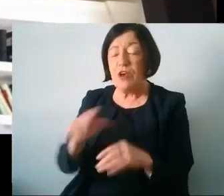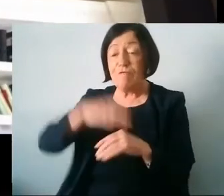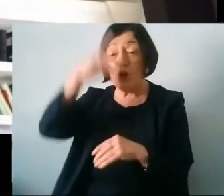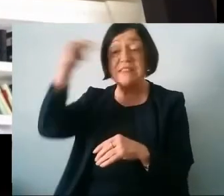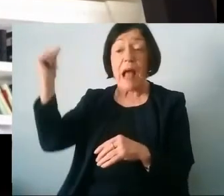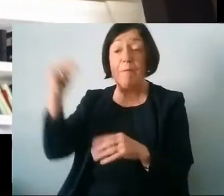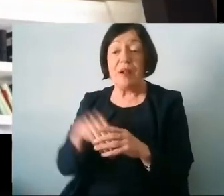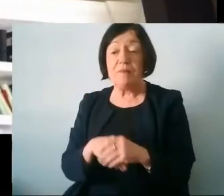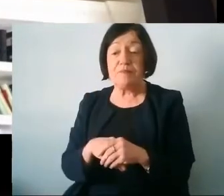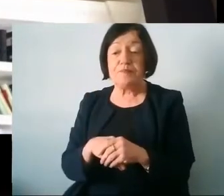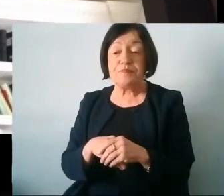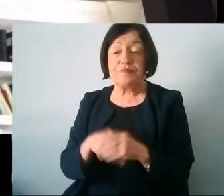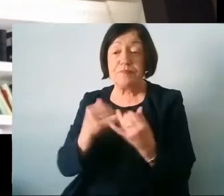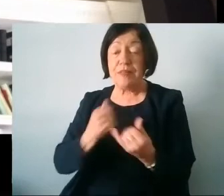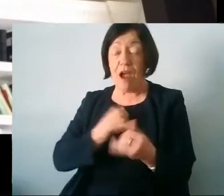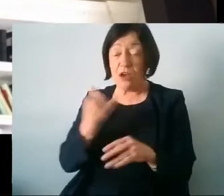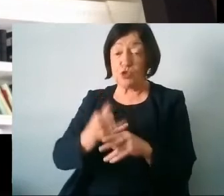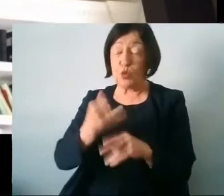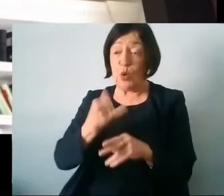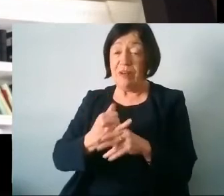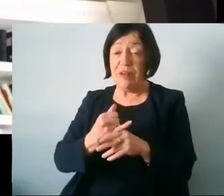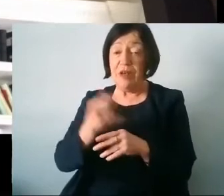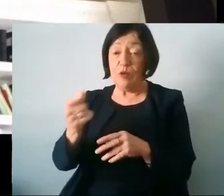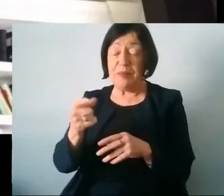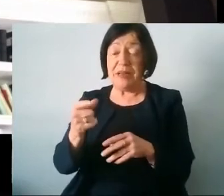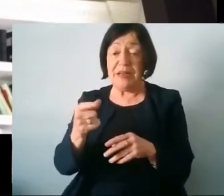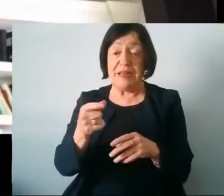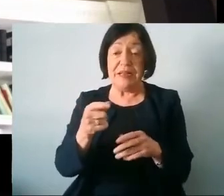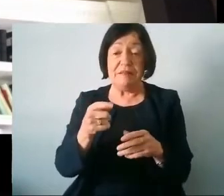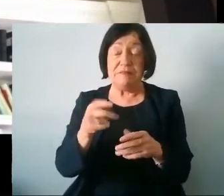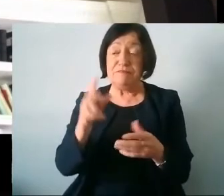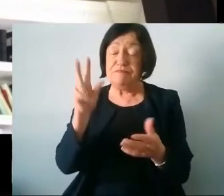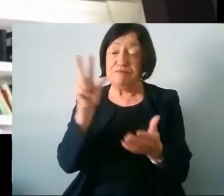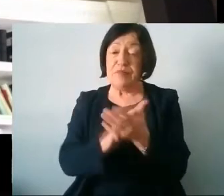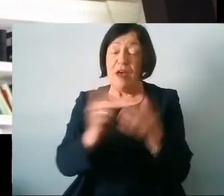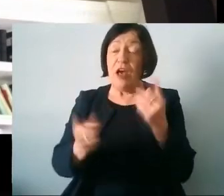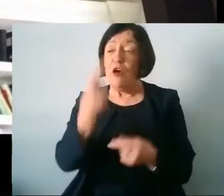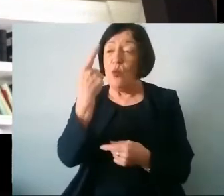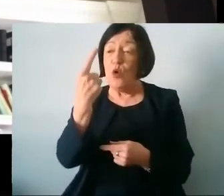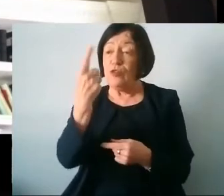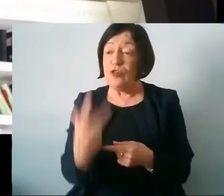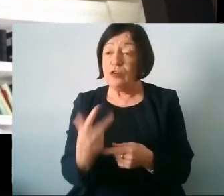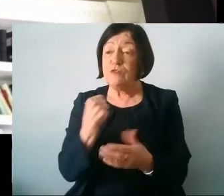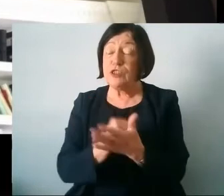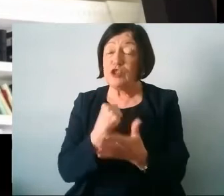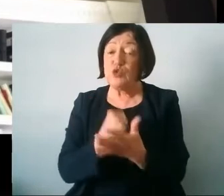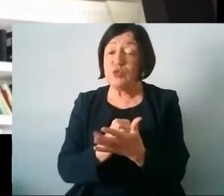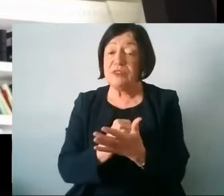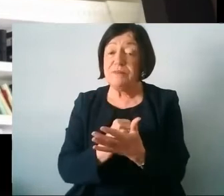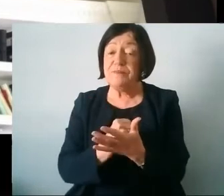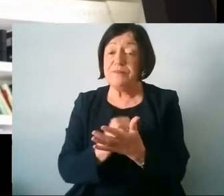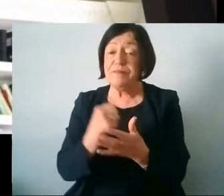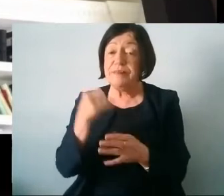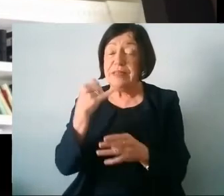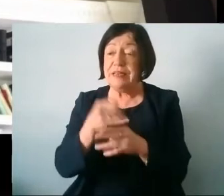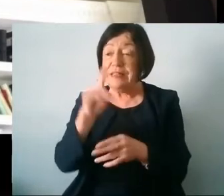um like our school would be classified as having roughly uh one third of the students um in the